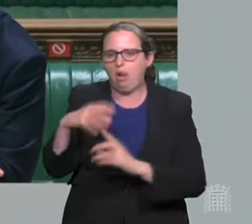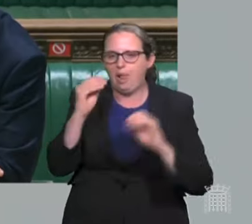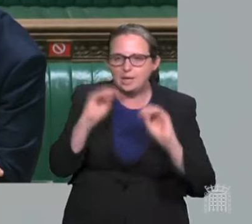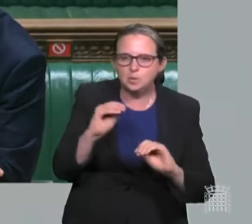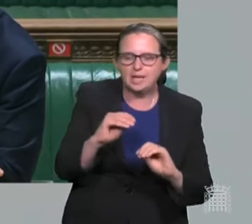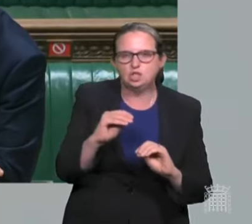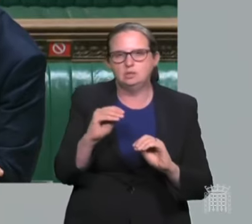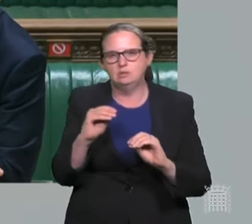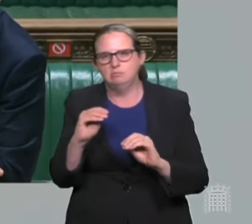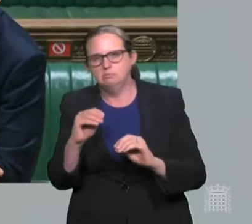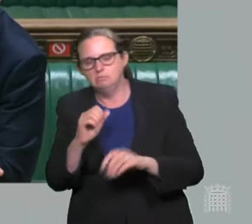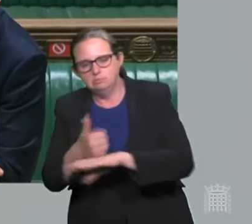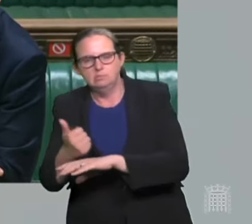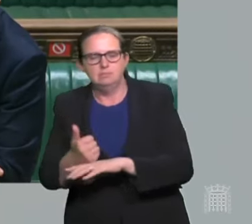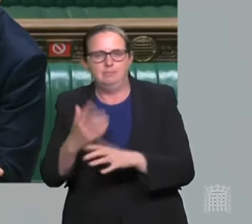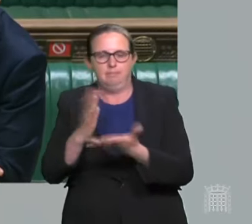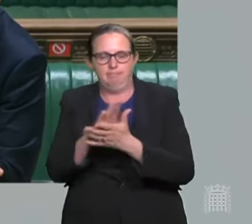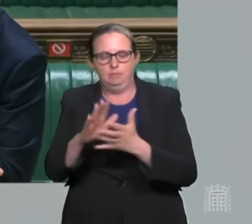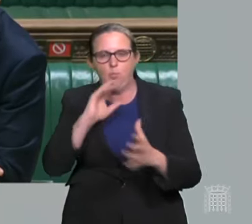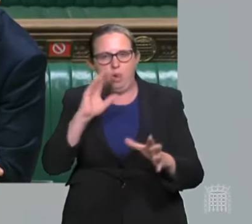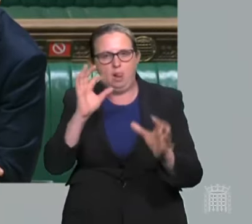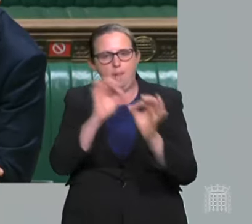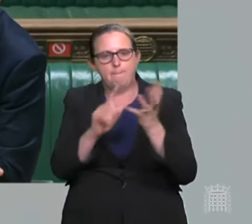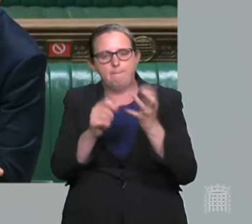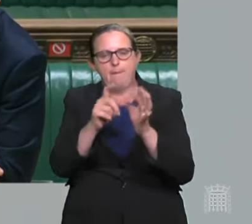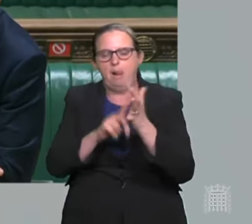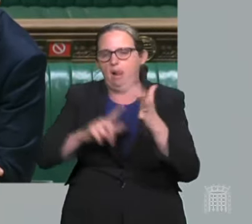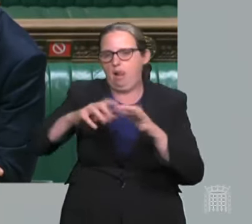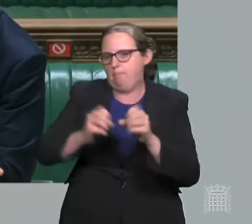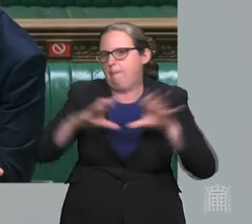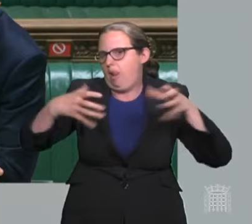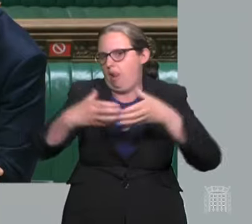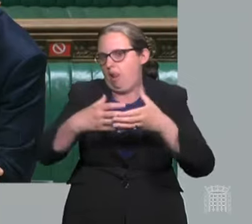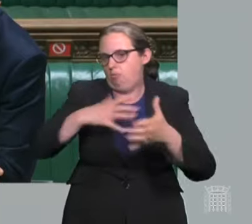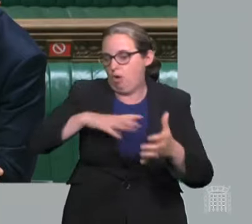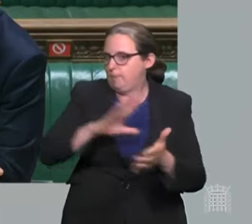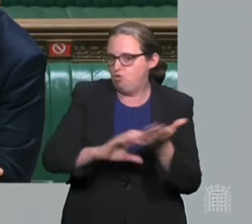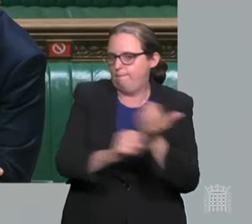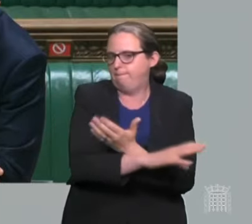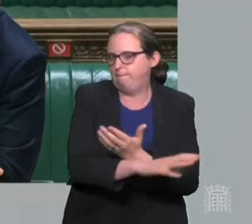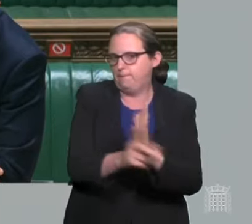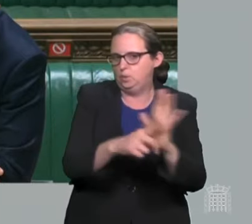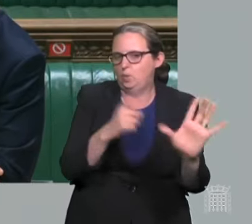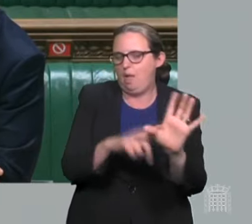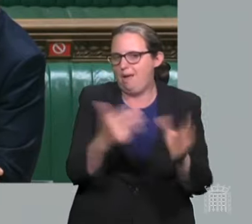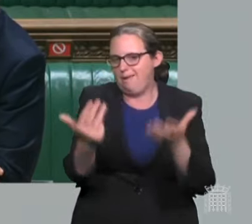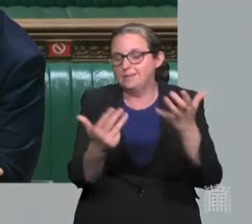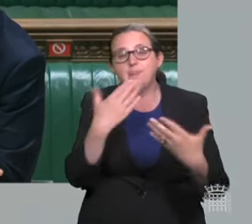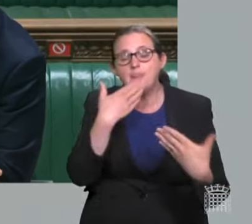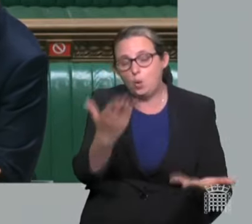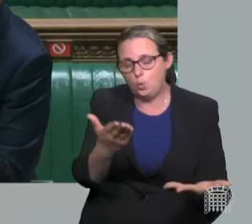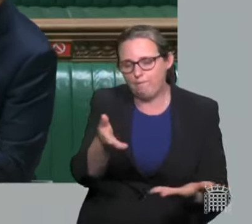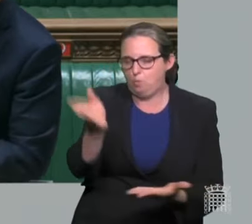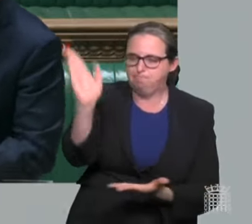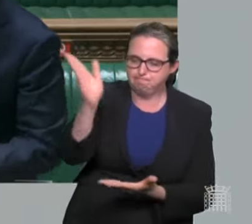of bubbles, the bubbles requirement from July the 19th as well. And he's made an excellent point